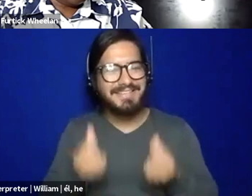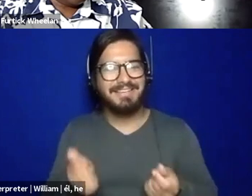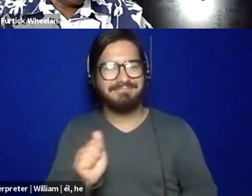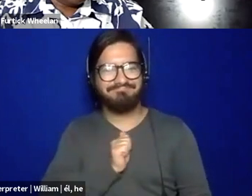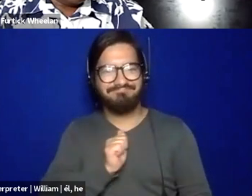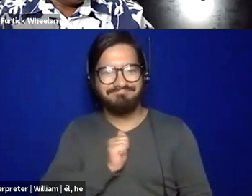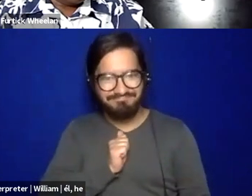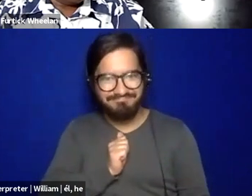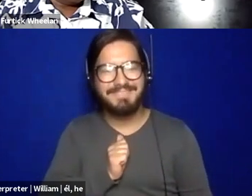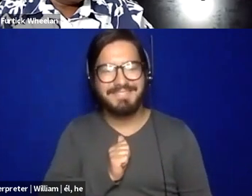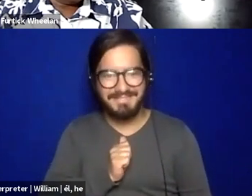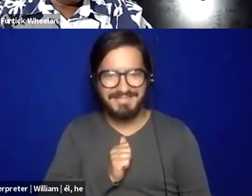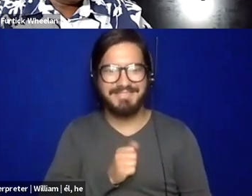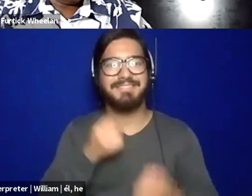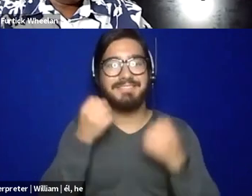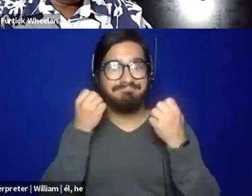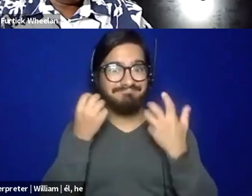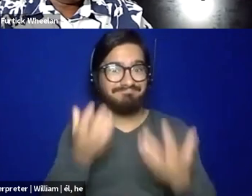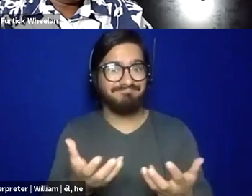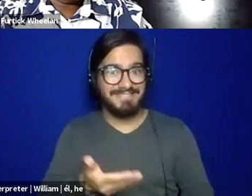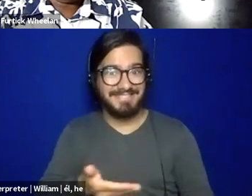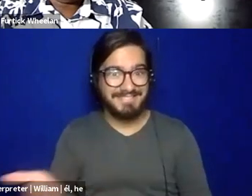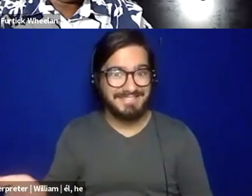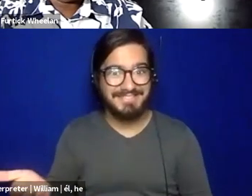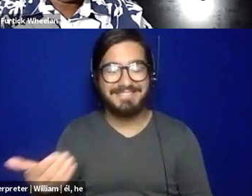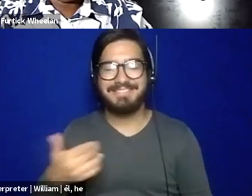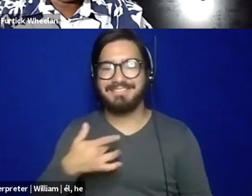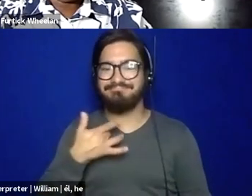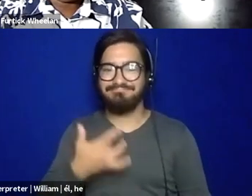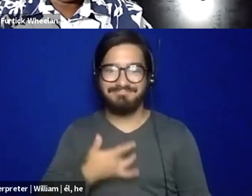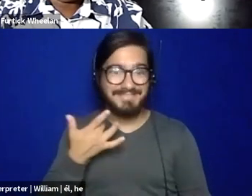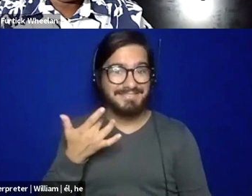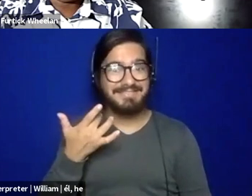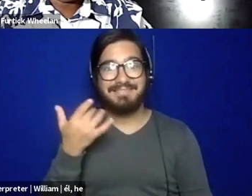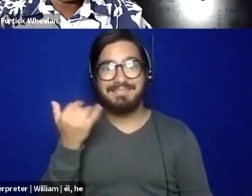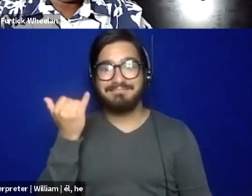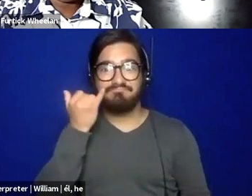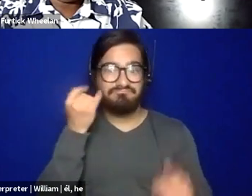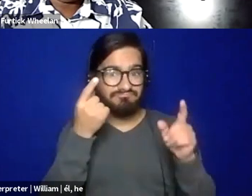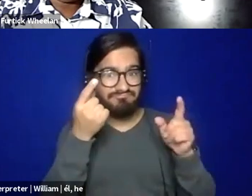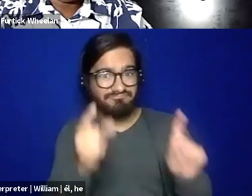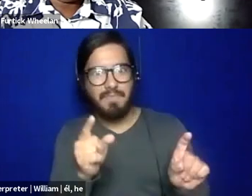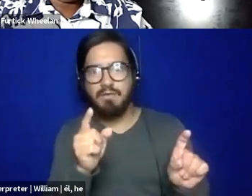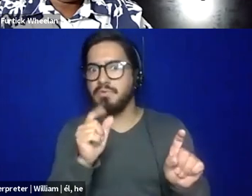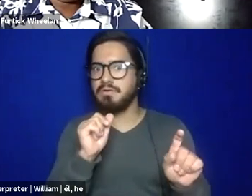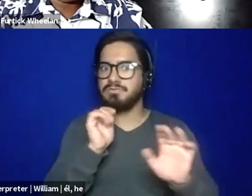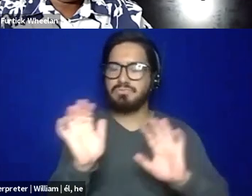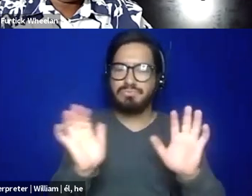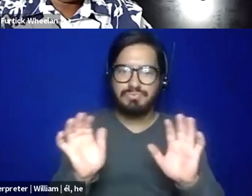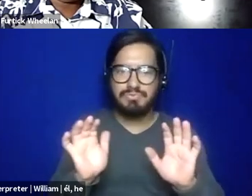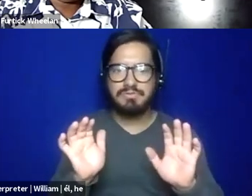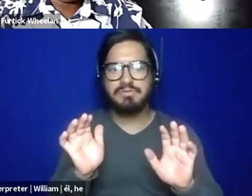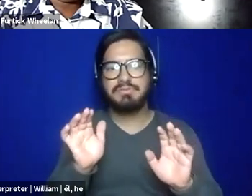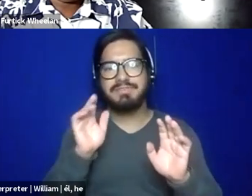Um, there's a lot of things that are thrown at us. And so if I make a mistake or a hiccup along the way, I just make sure that I'm being very